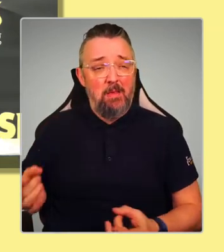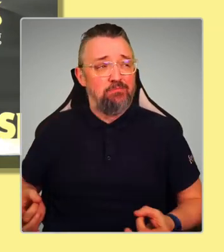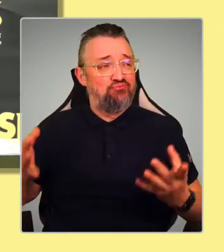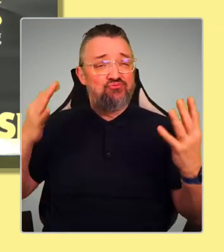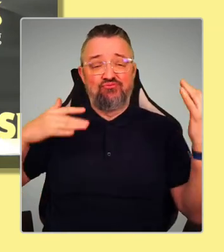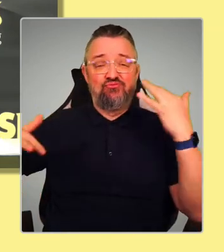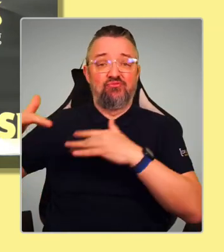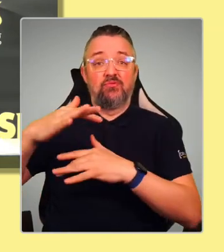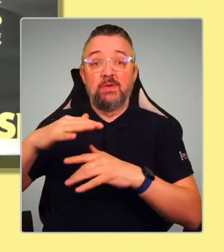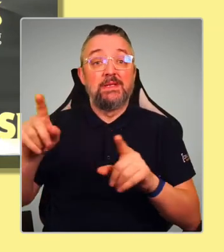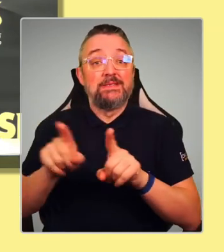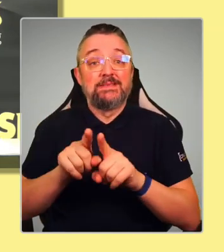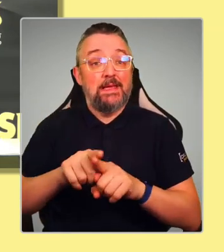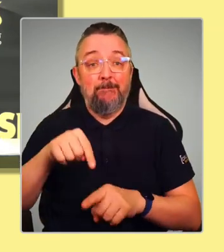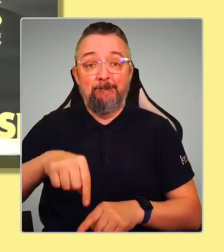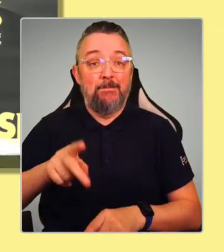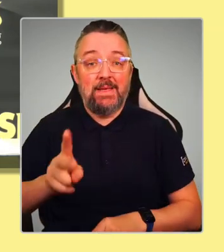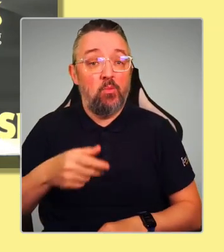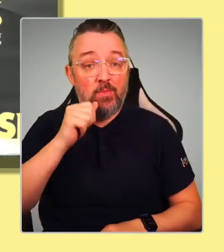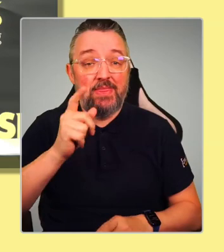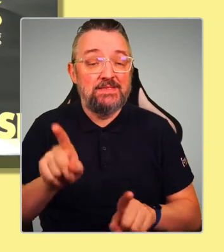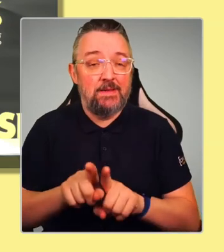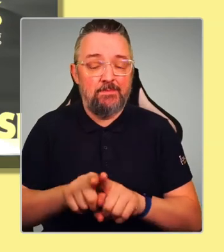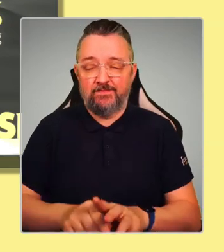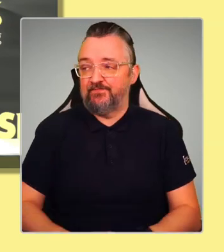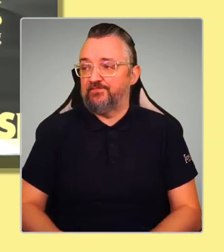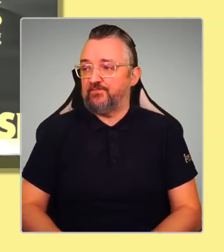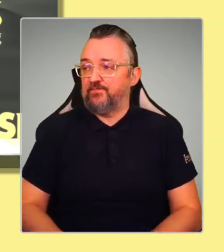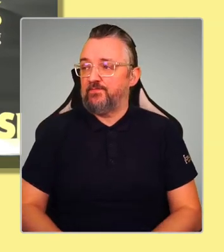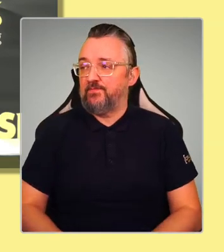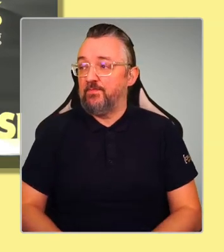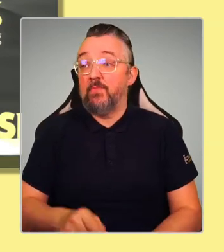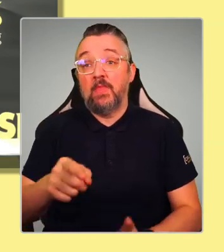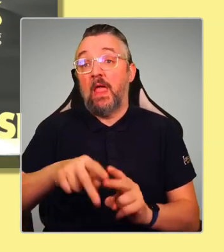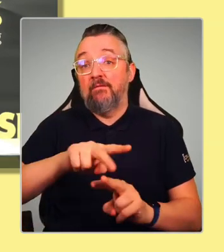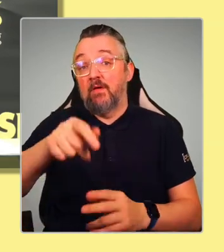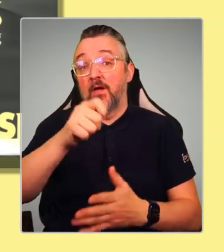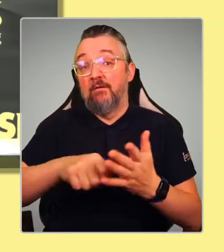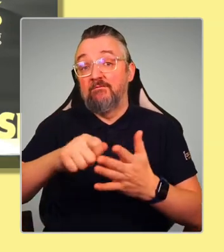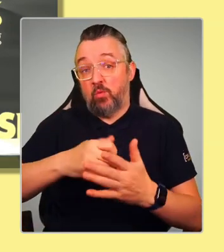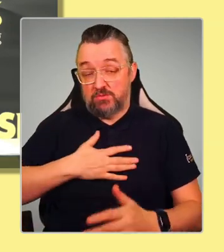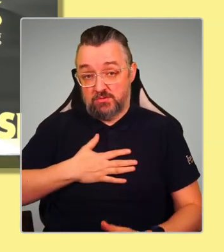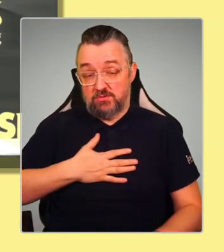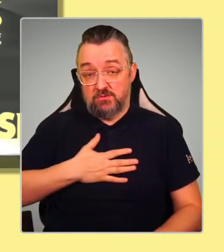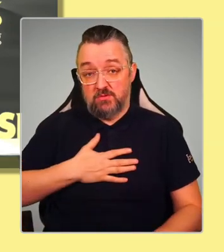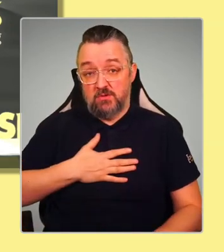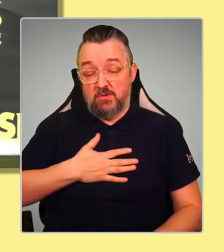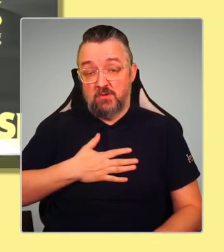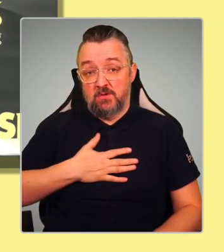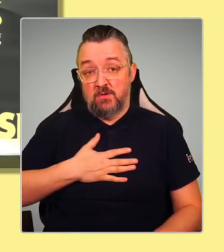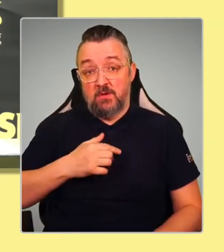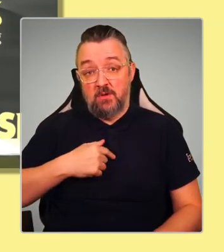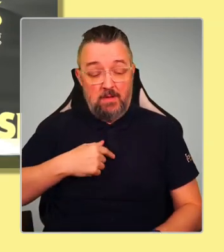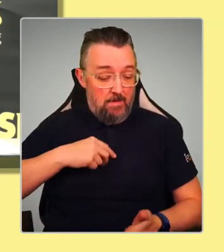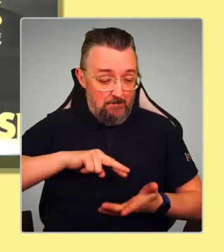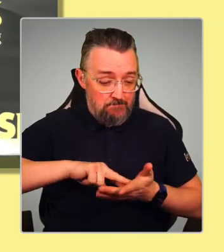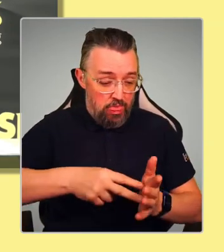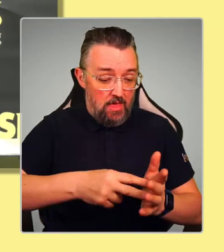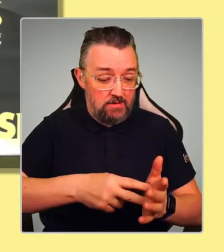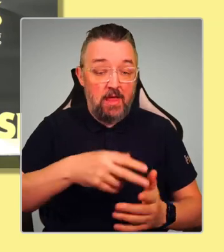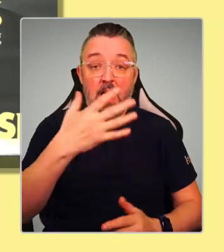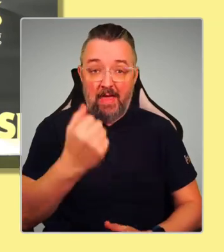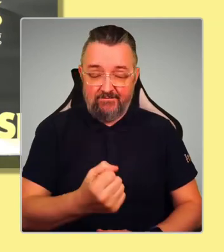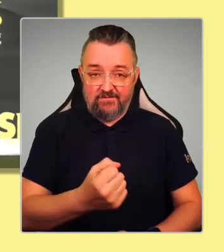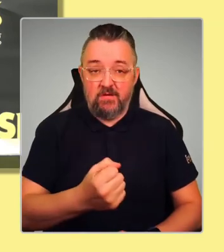here. So I think if you vote for me, not only do I have a plan to get us to independence, but I will